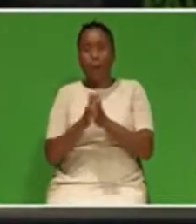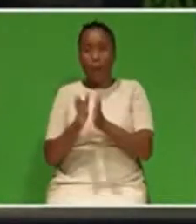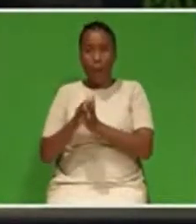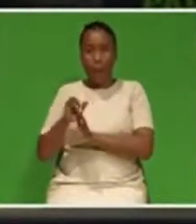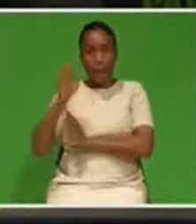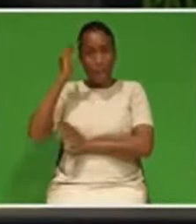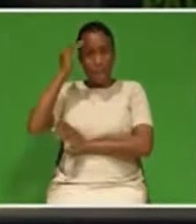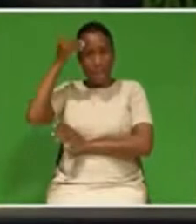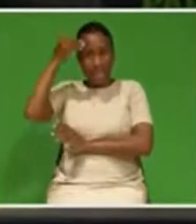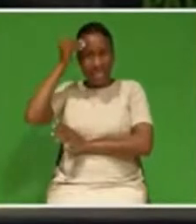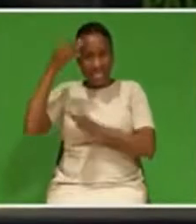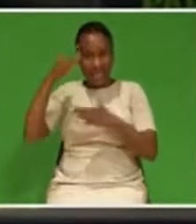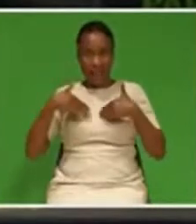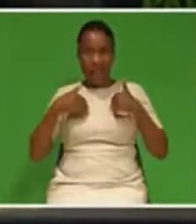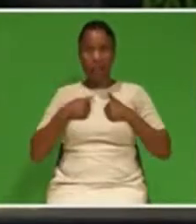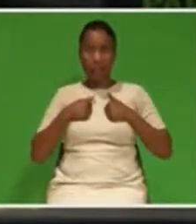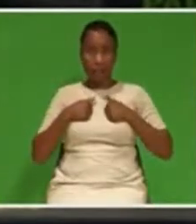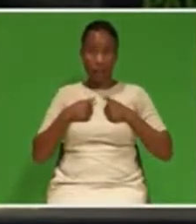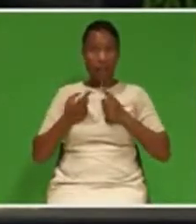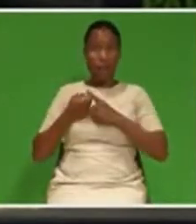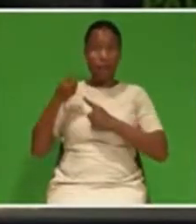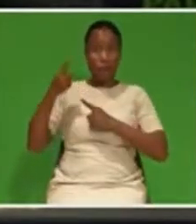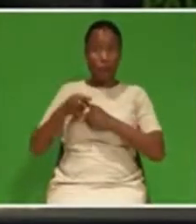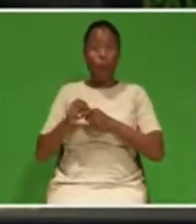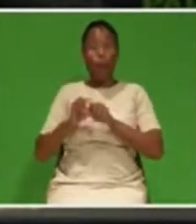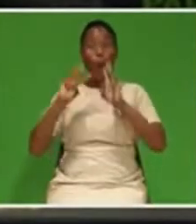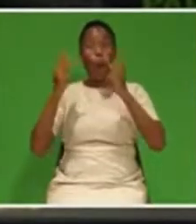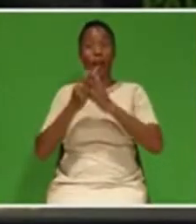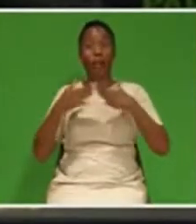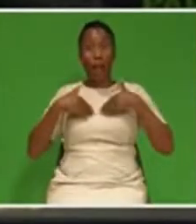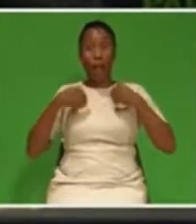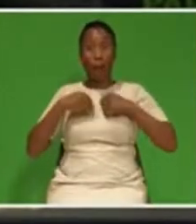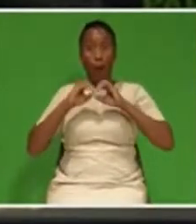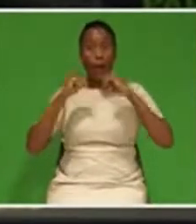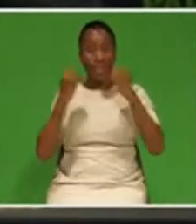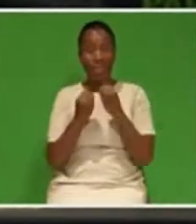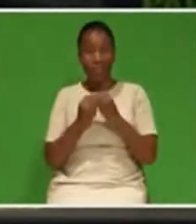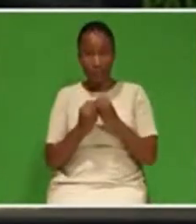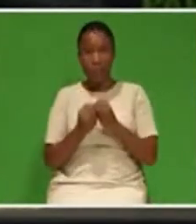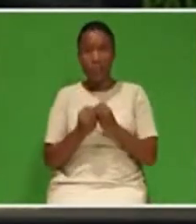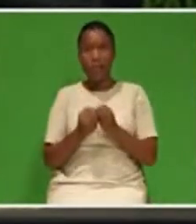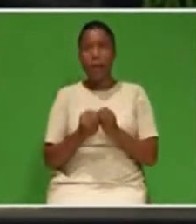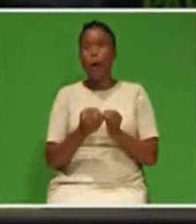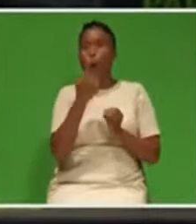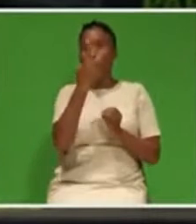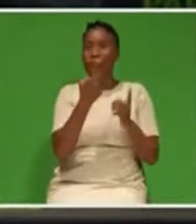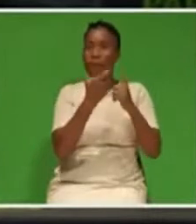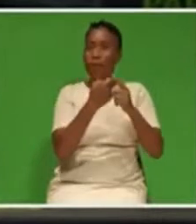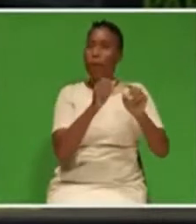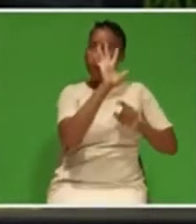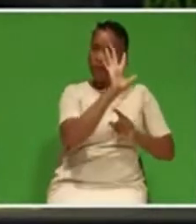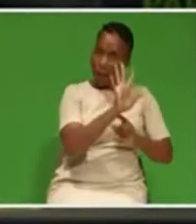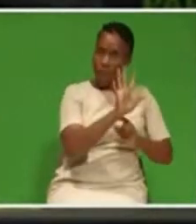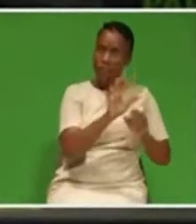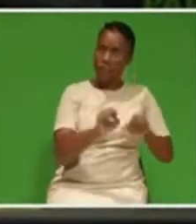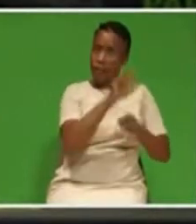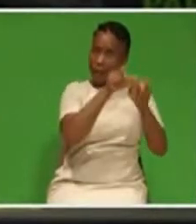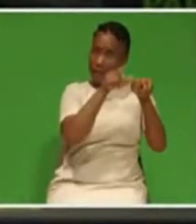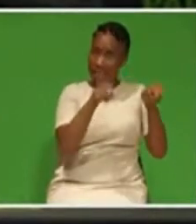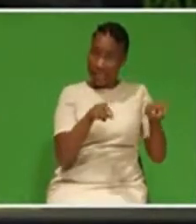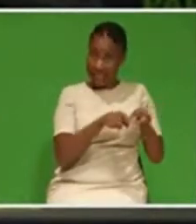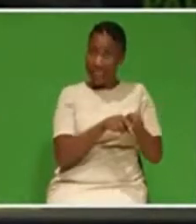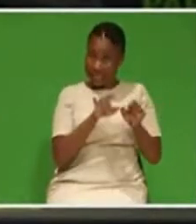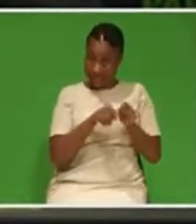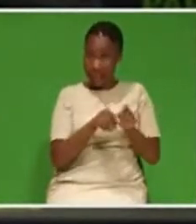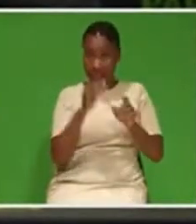According to the World Health Organization, around one in five South Africans suffer from mental health disorders.